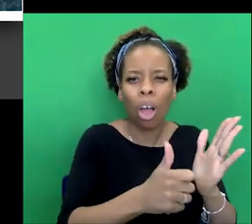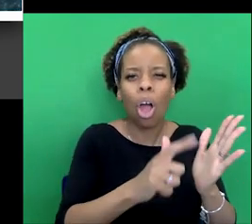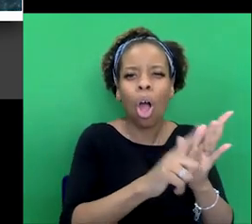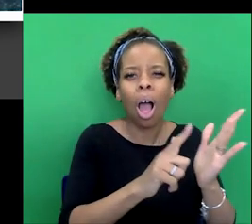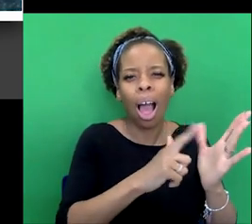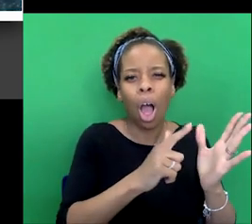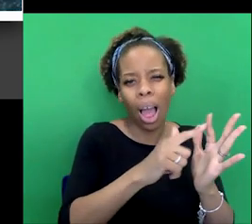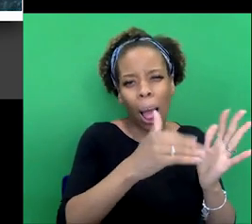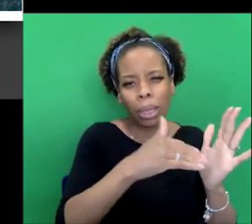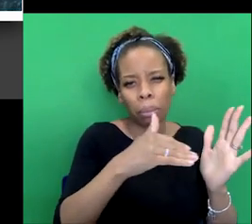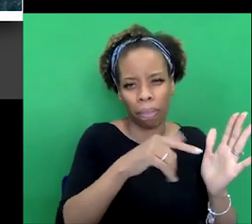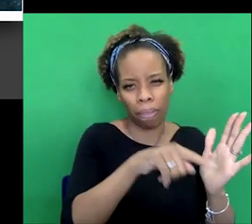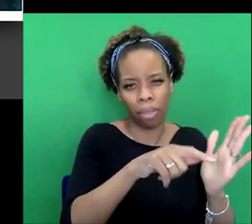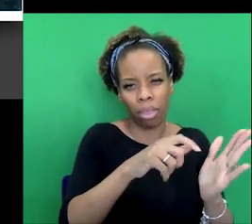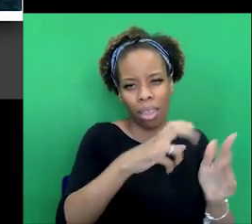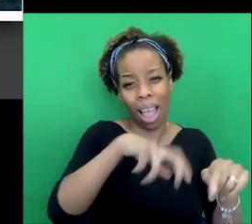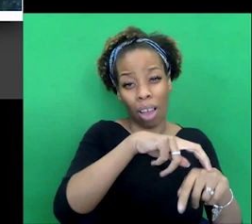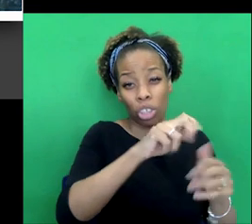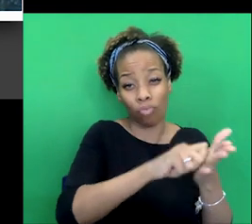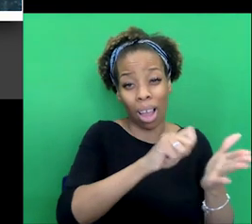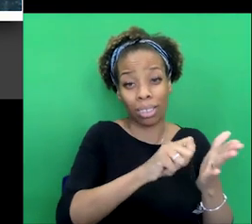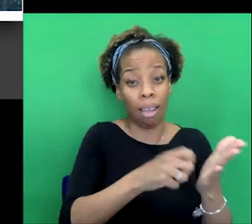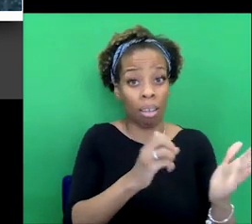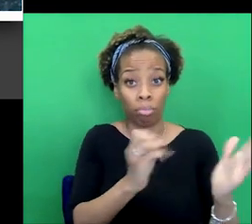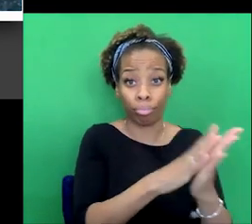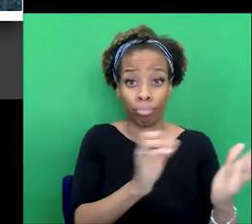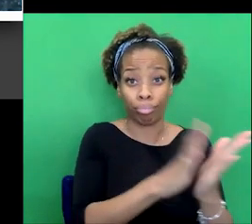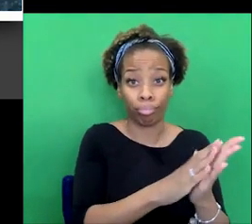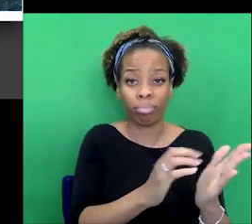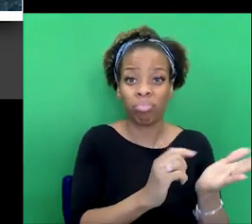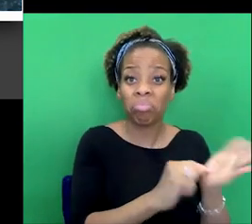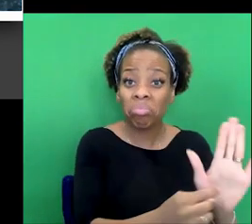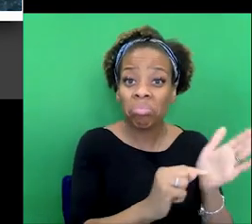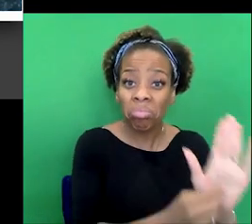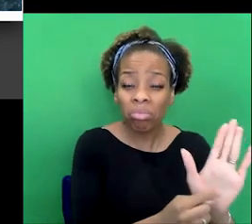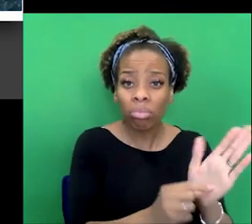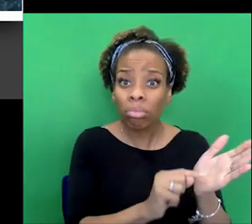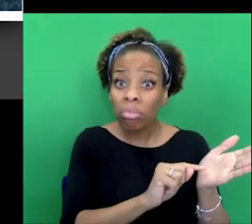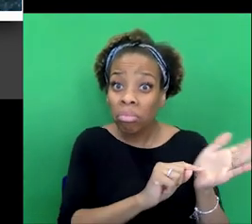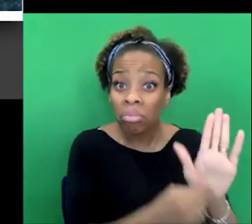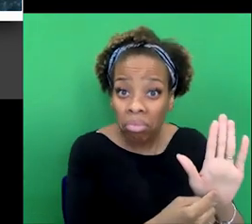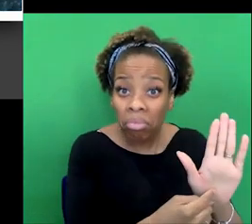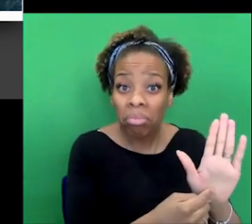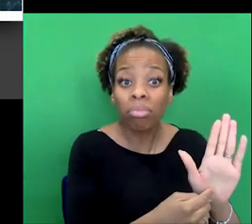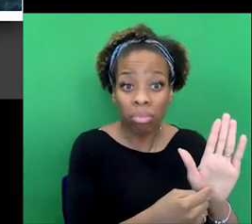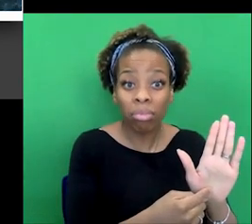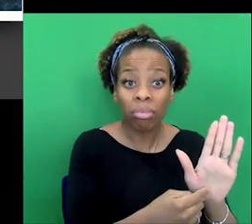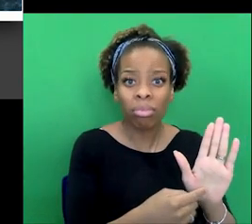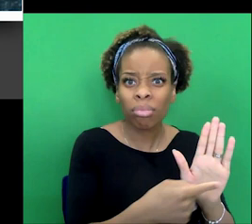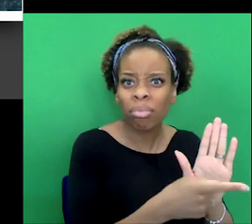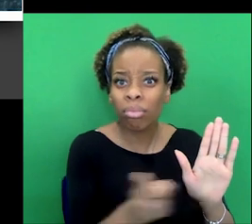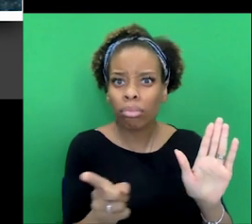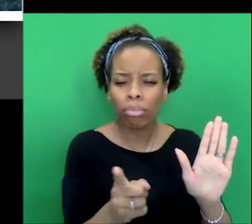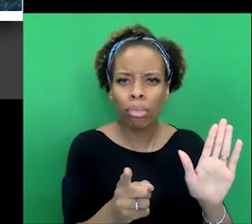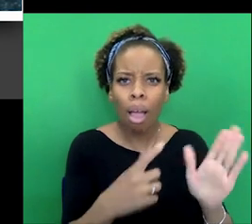who is an Irish writer. But really, they didn't exactly have the same kind of je ne sais